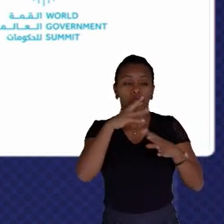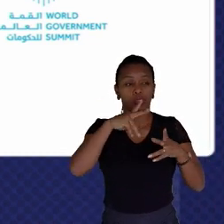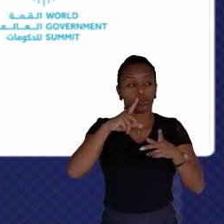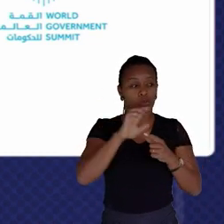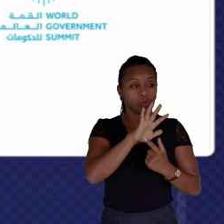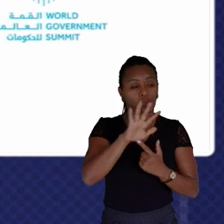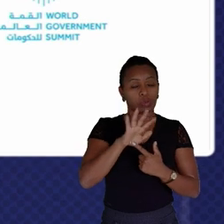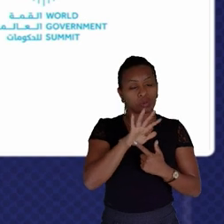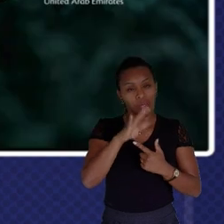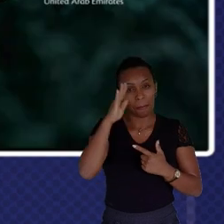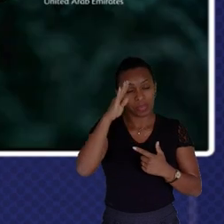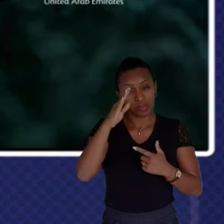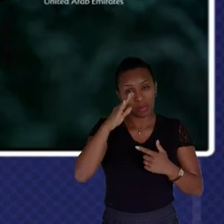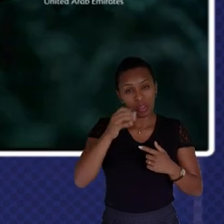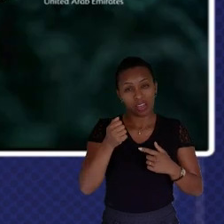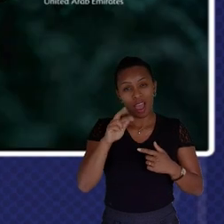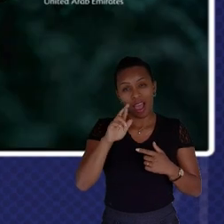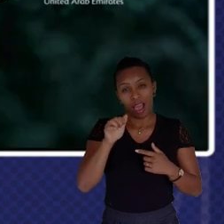Emirates